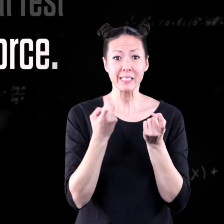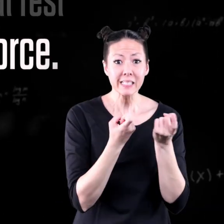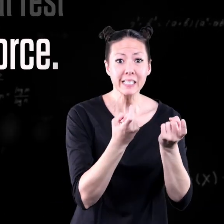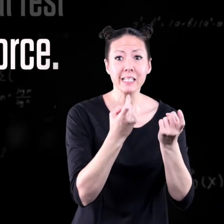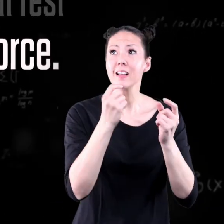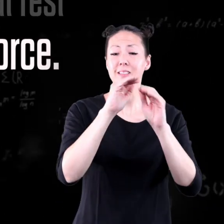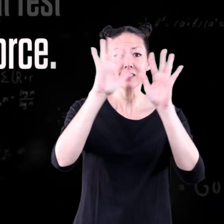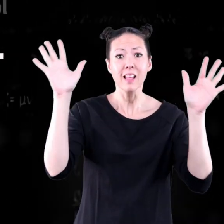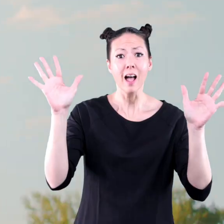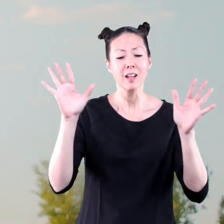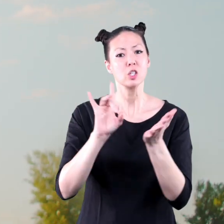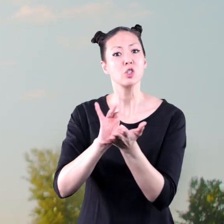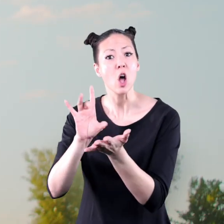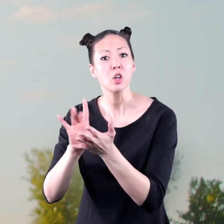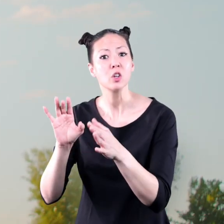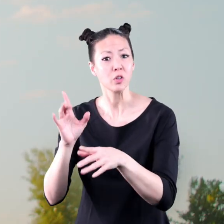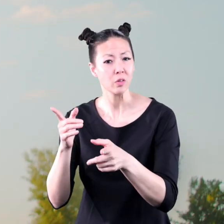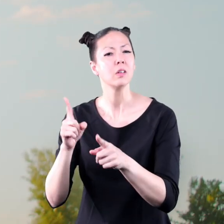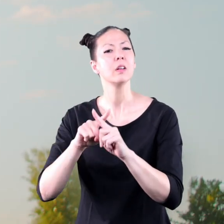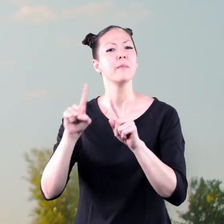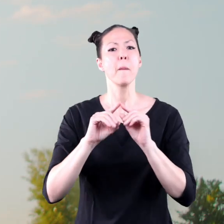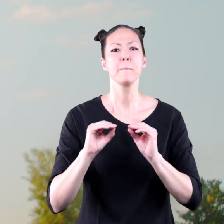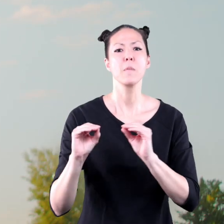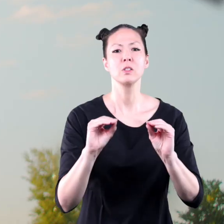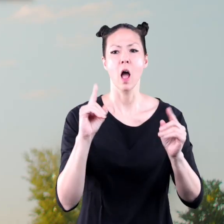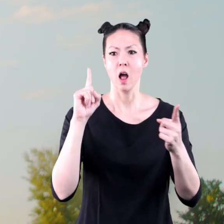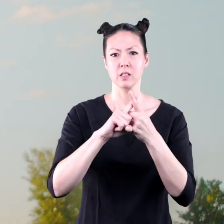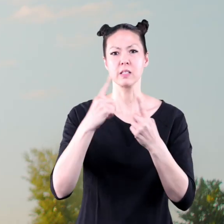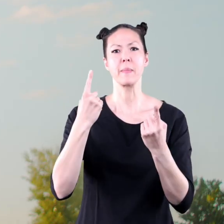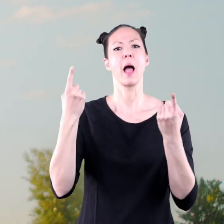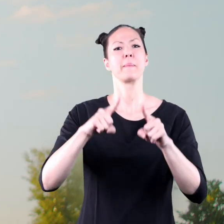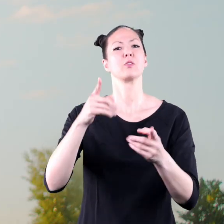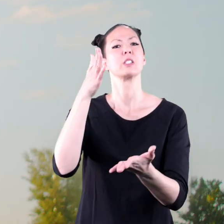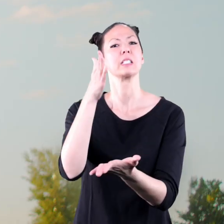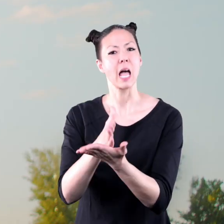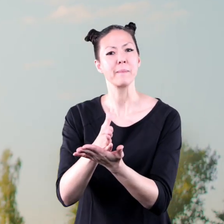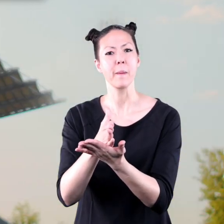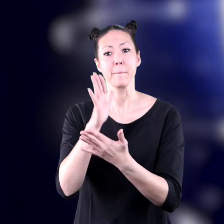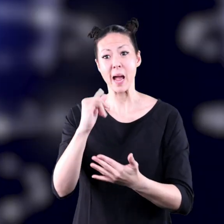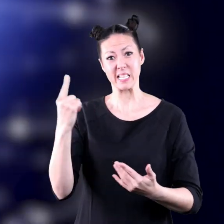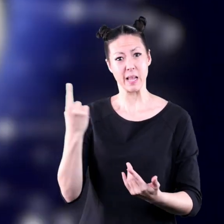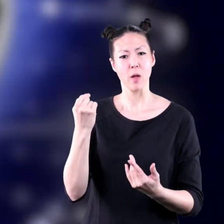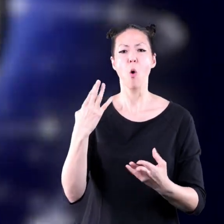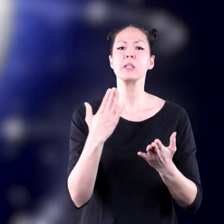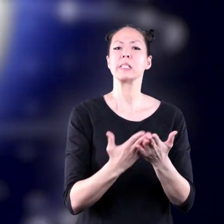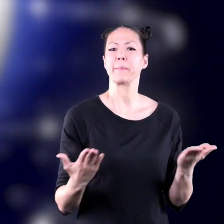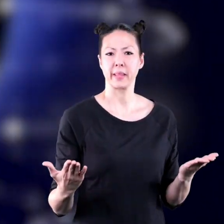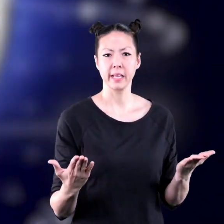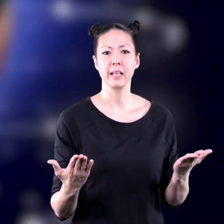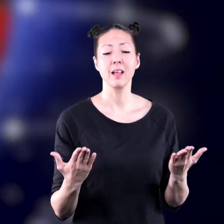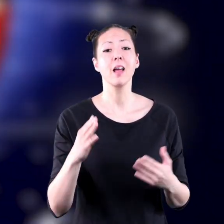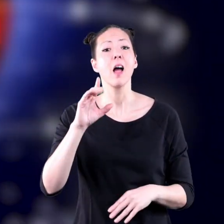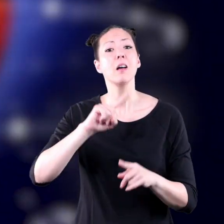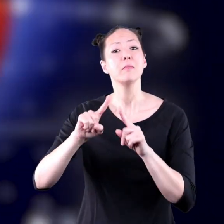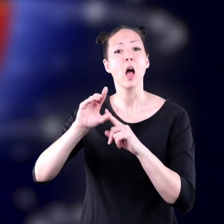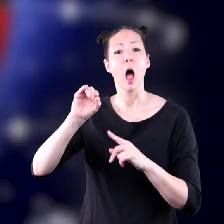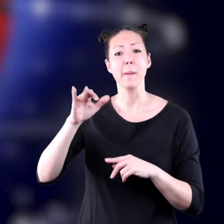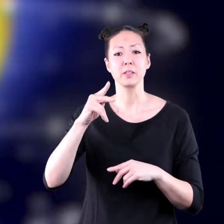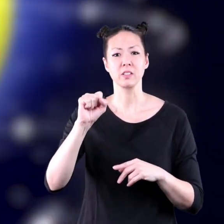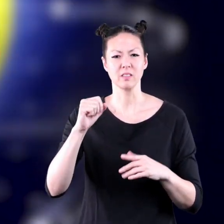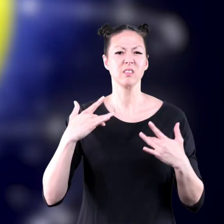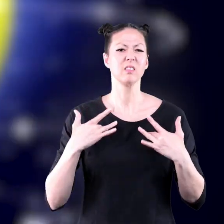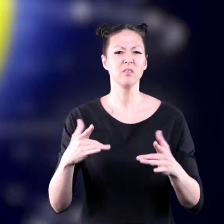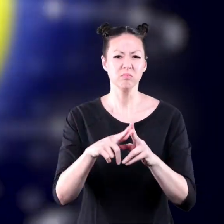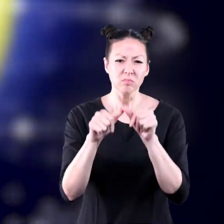and the soccer ball are going to keep moving until they are stopped by someone or something. But all objects tend to continue